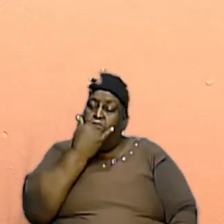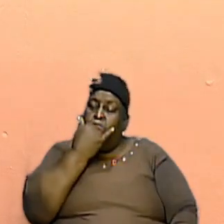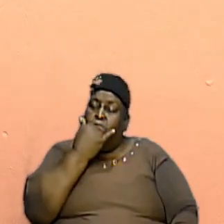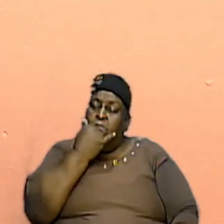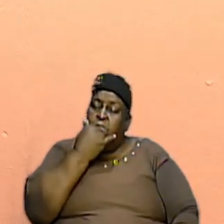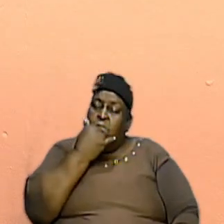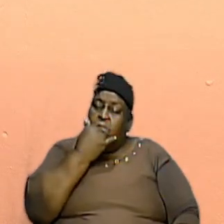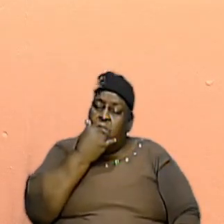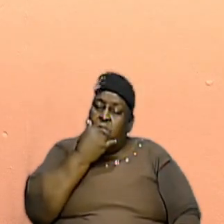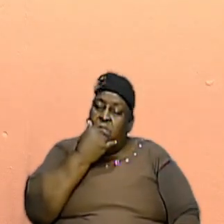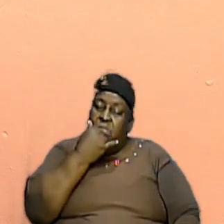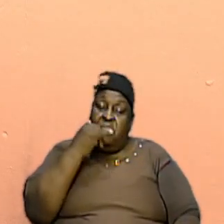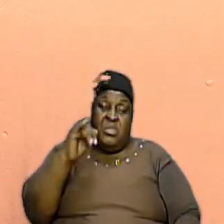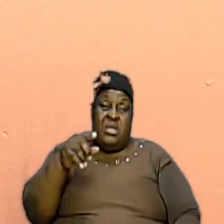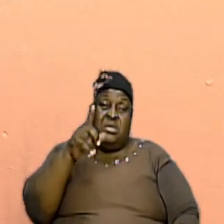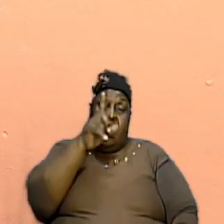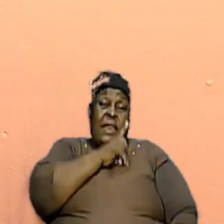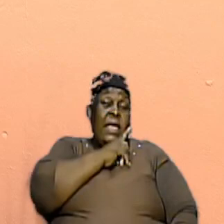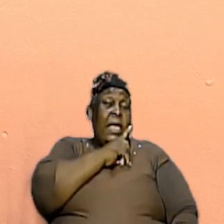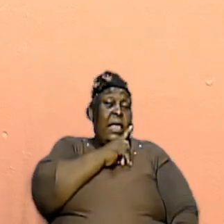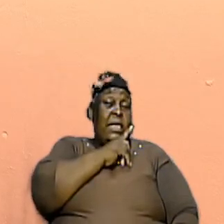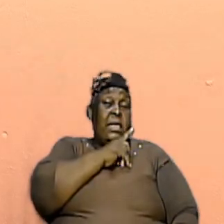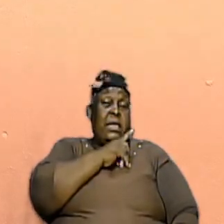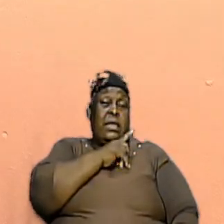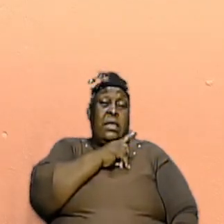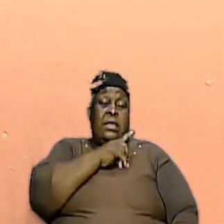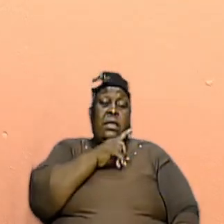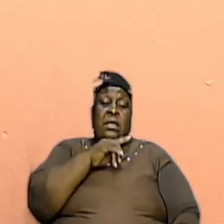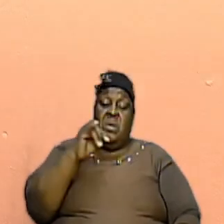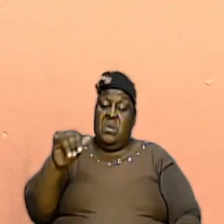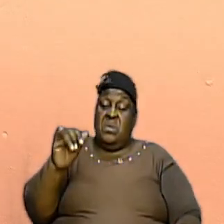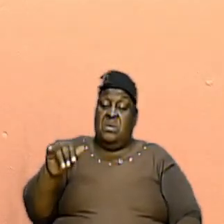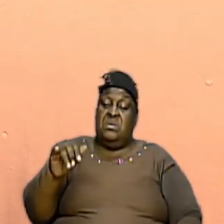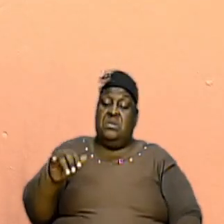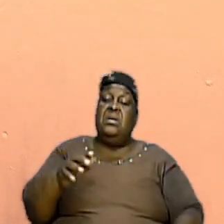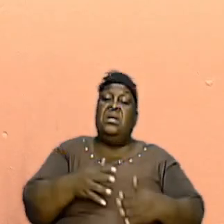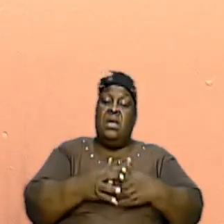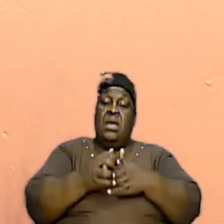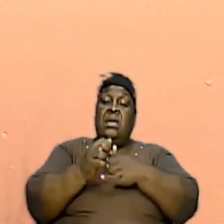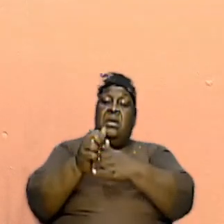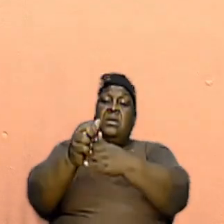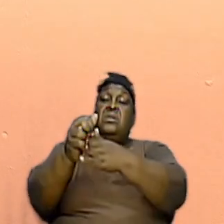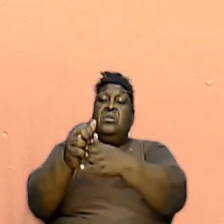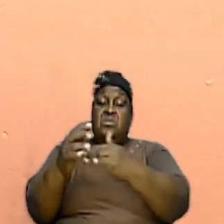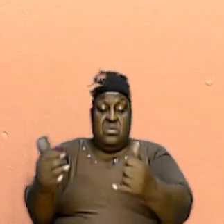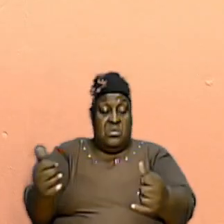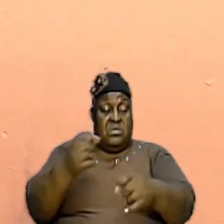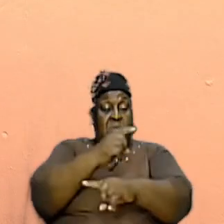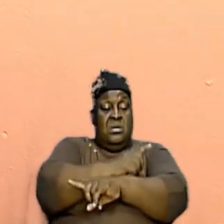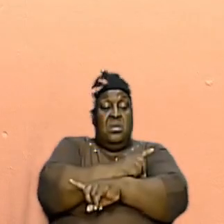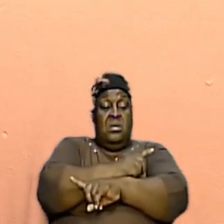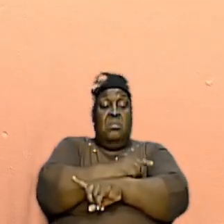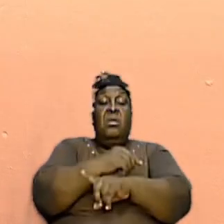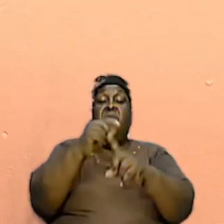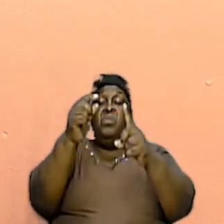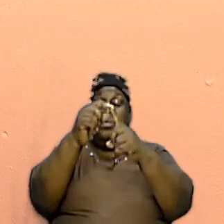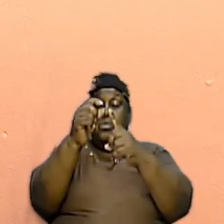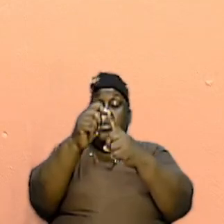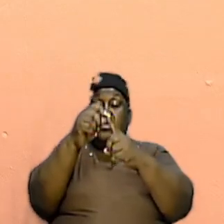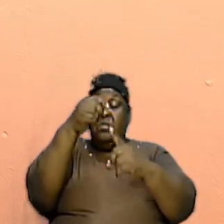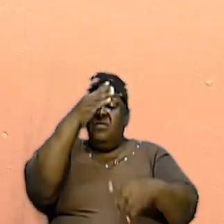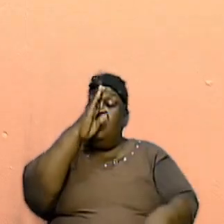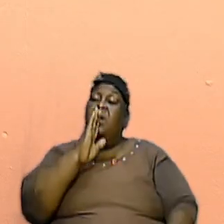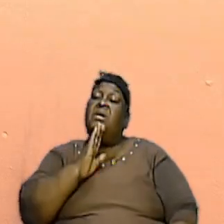That is a lie. lie and we are still guided today by the words of